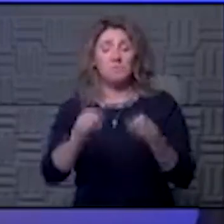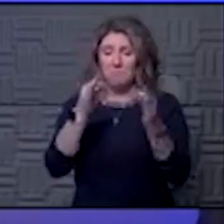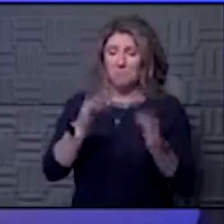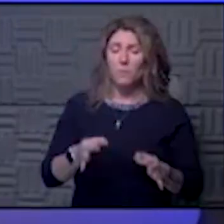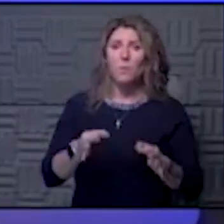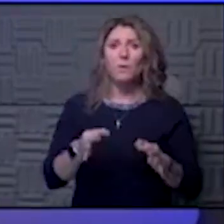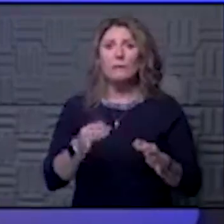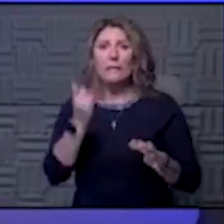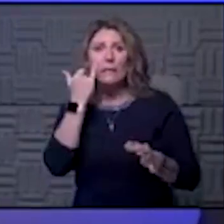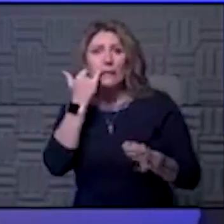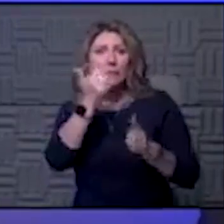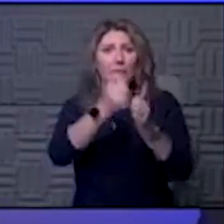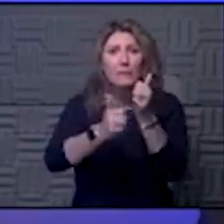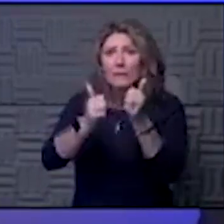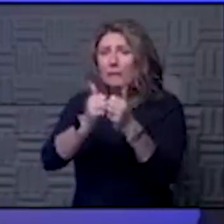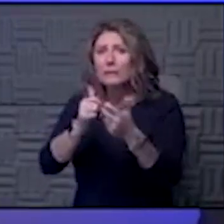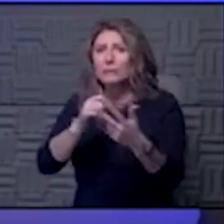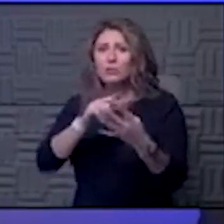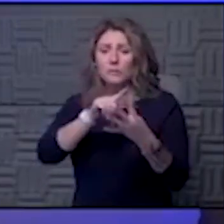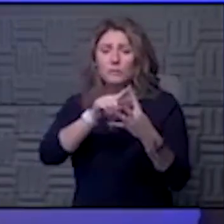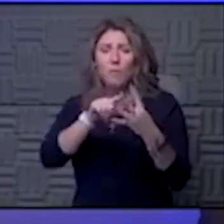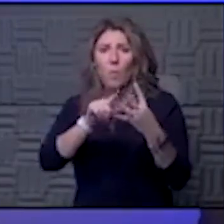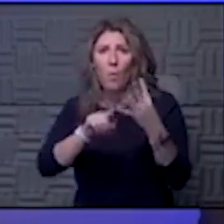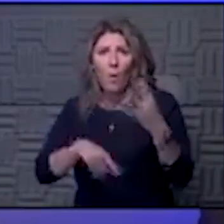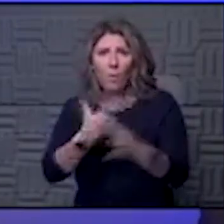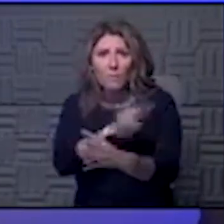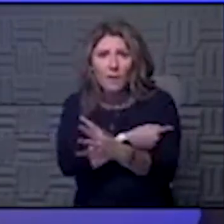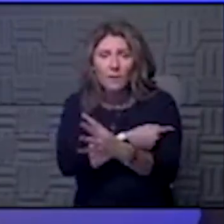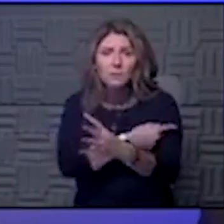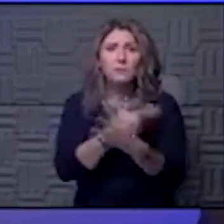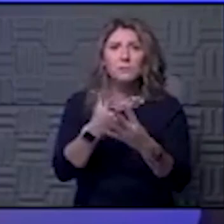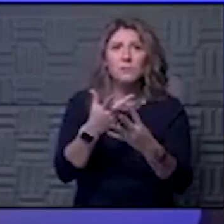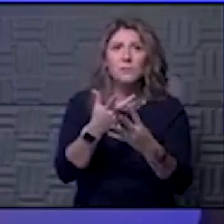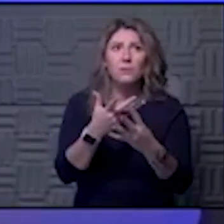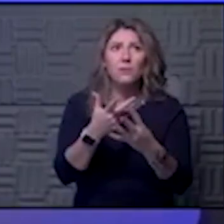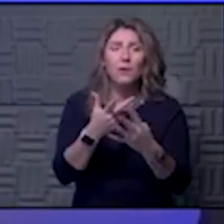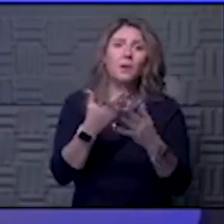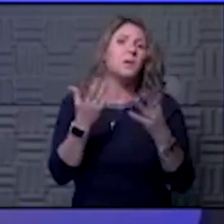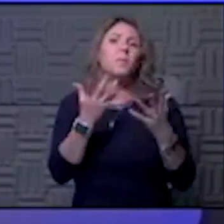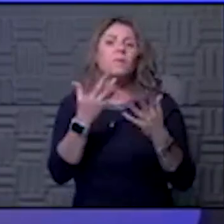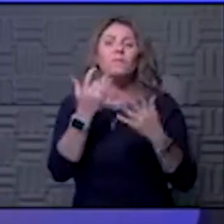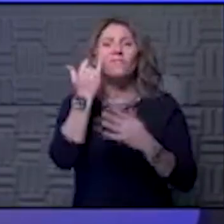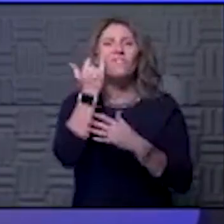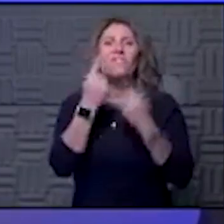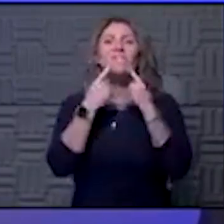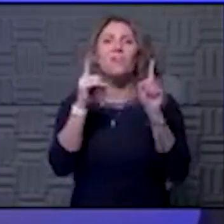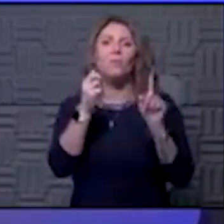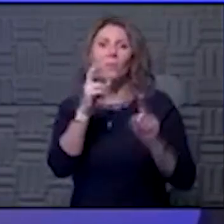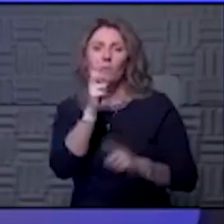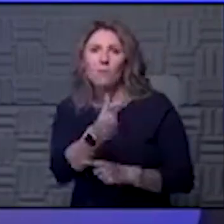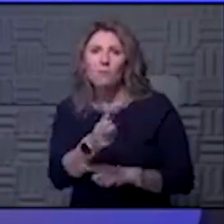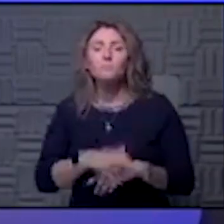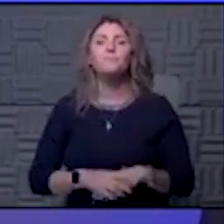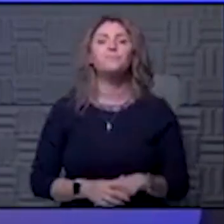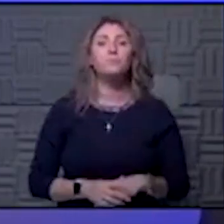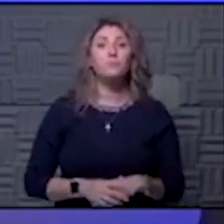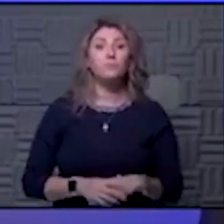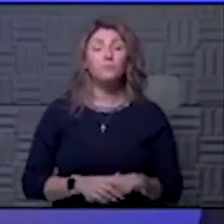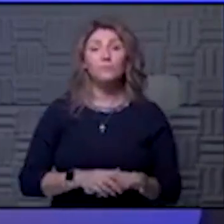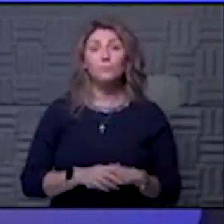each of those four vaccine and whether they are effective. And so once those